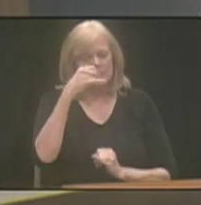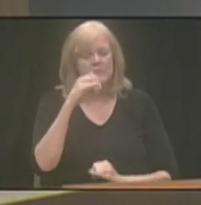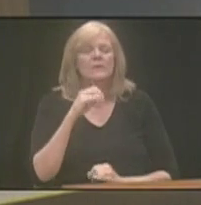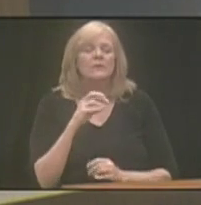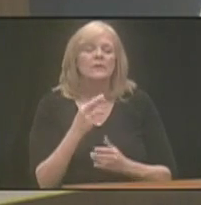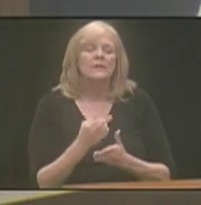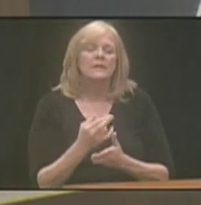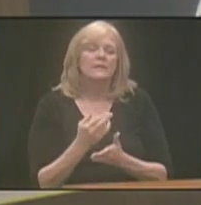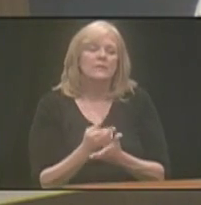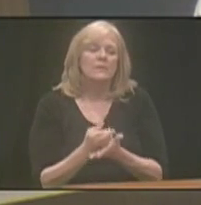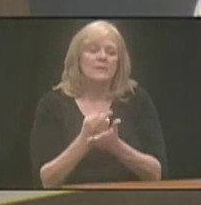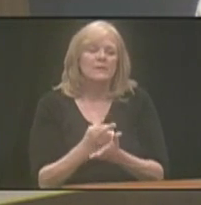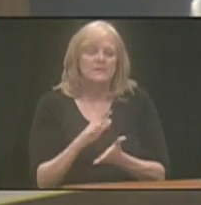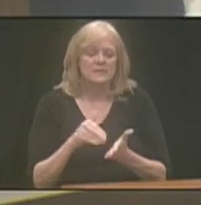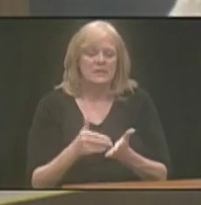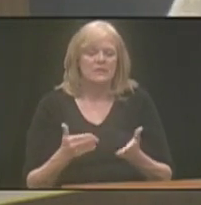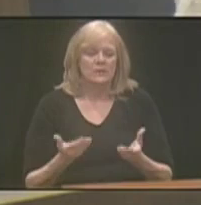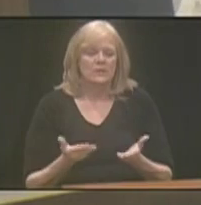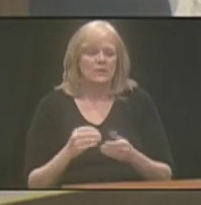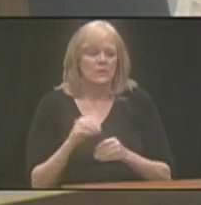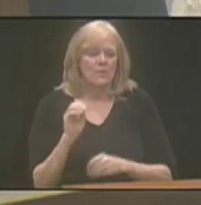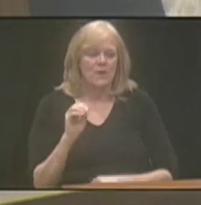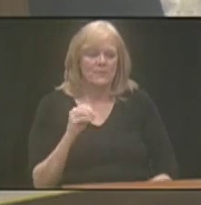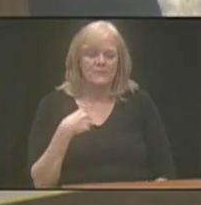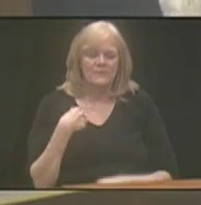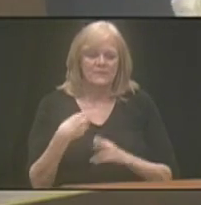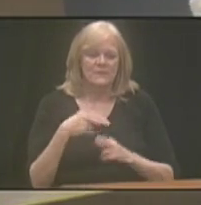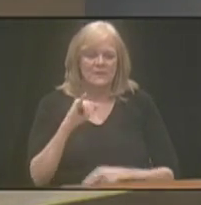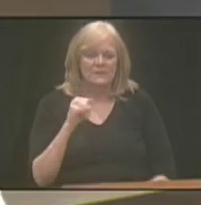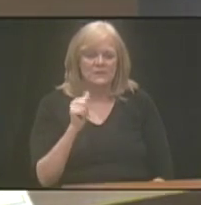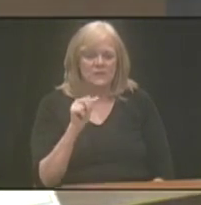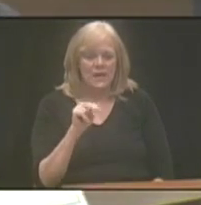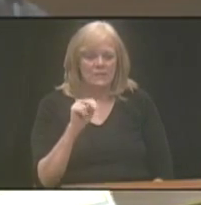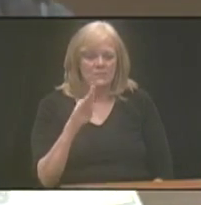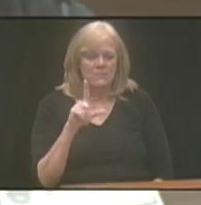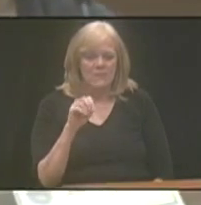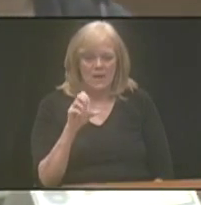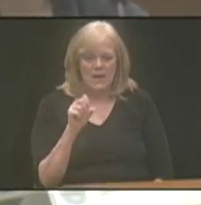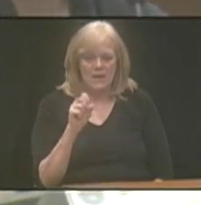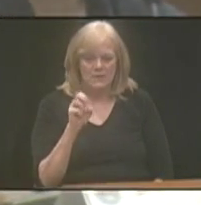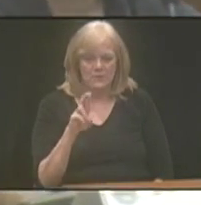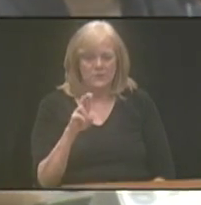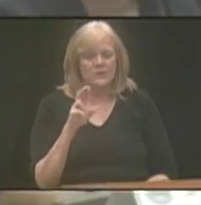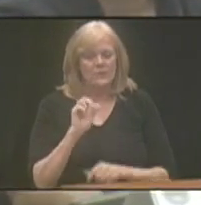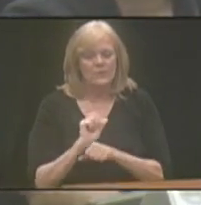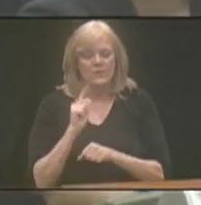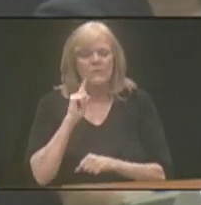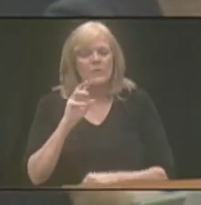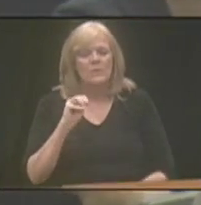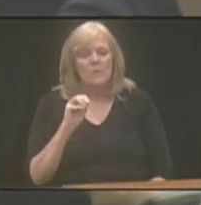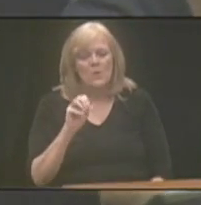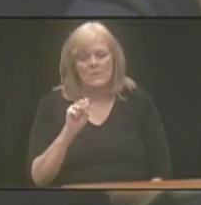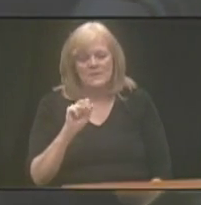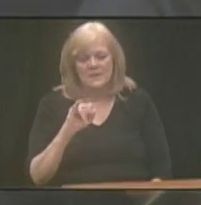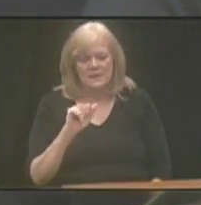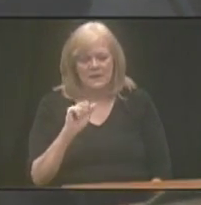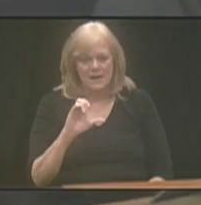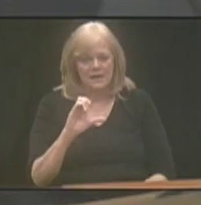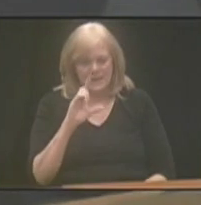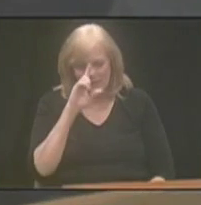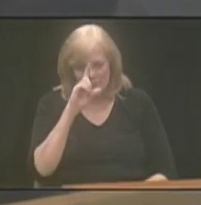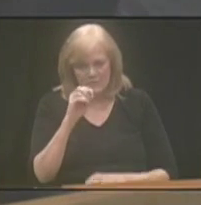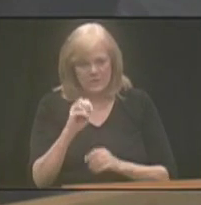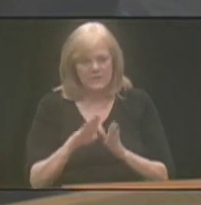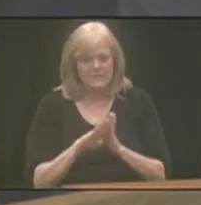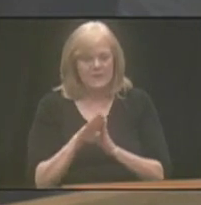rehabilitation center in Omaha. And I'm Jan Blaser. the executive director for Mosaic in Omaha, and we represent people with intellectual